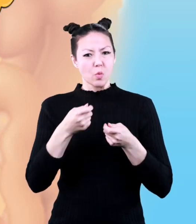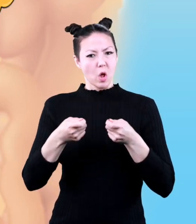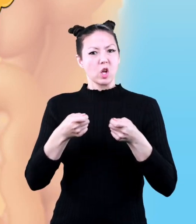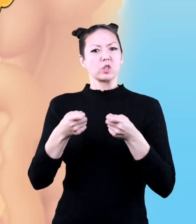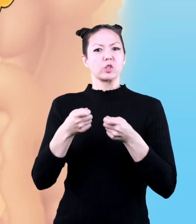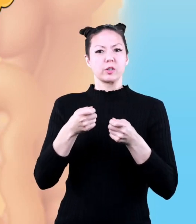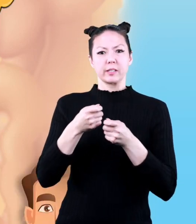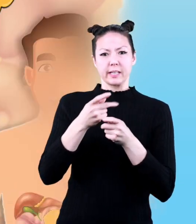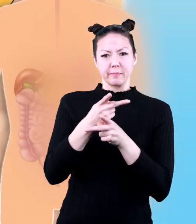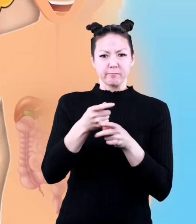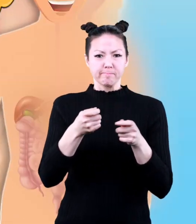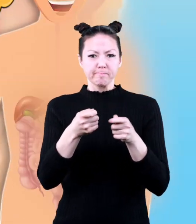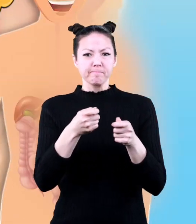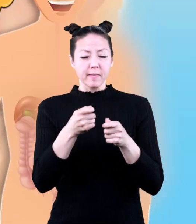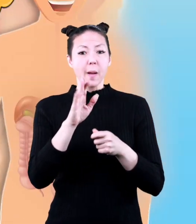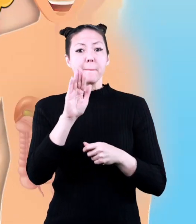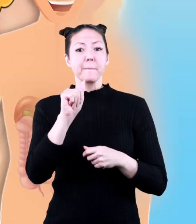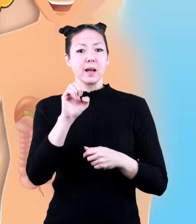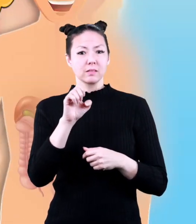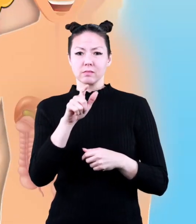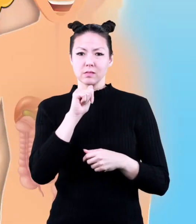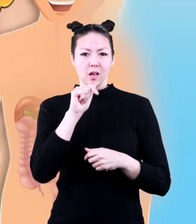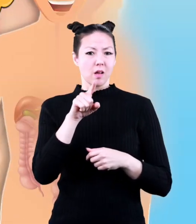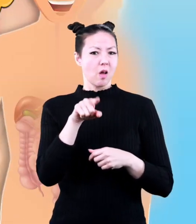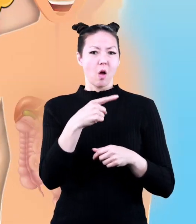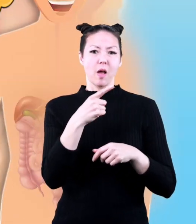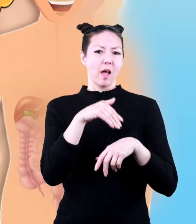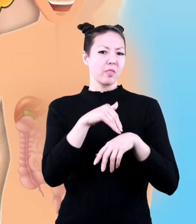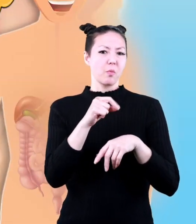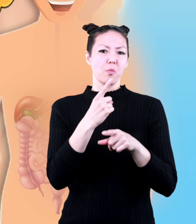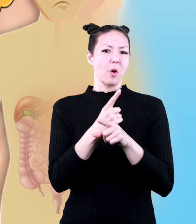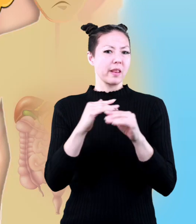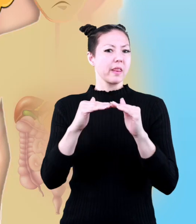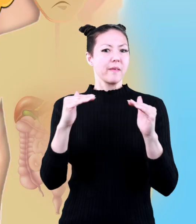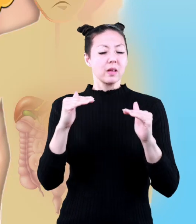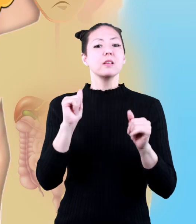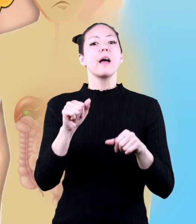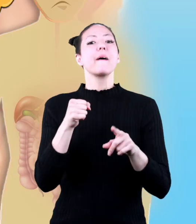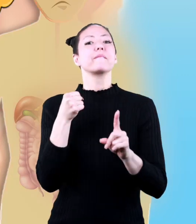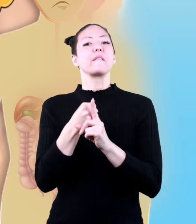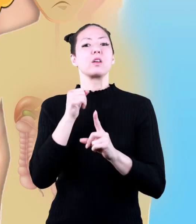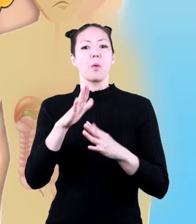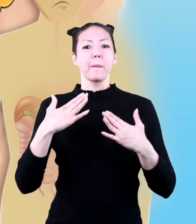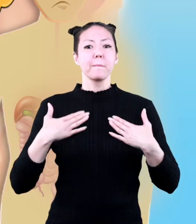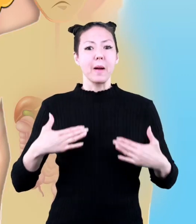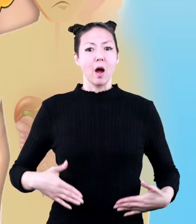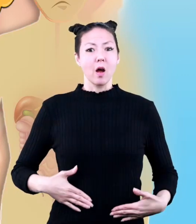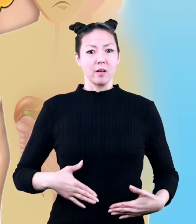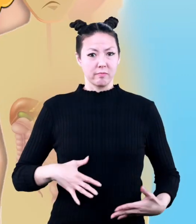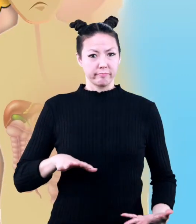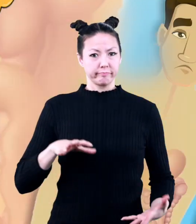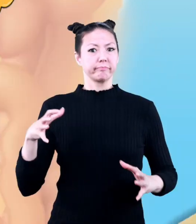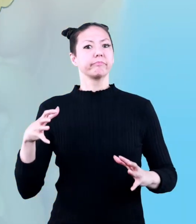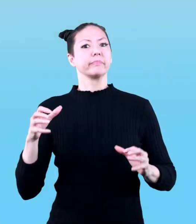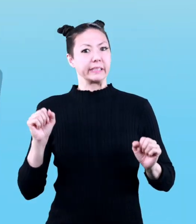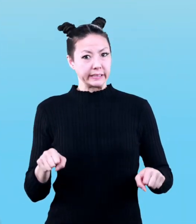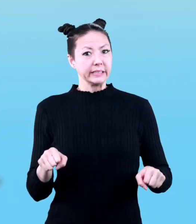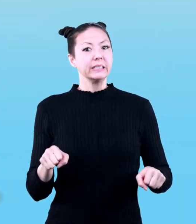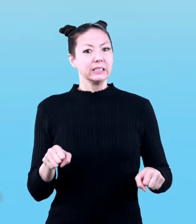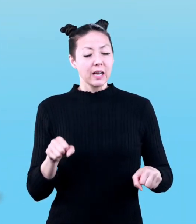regulation if this base is not at the right level it can affect your whole body